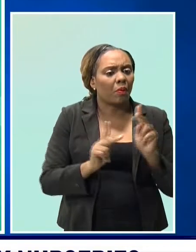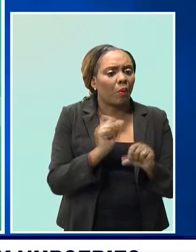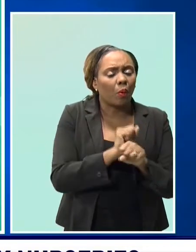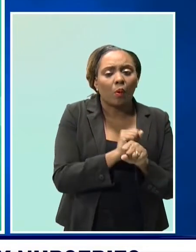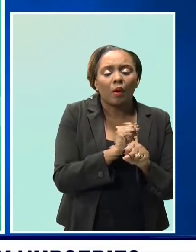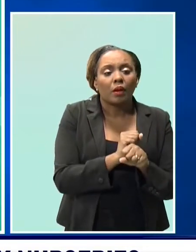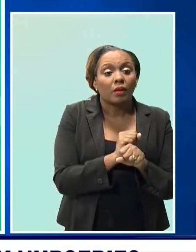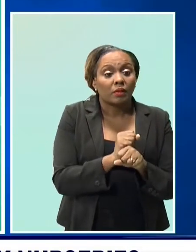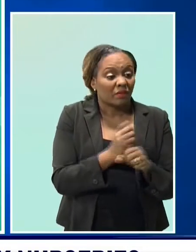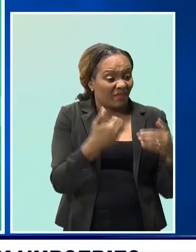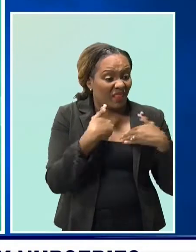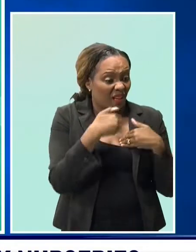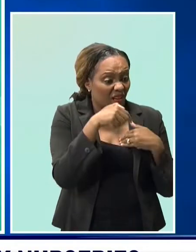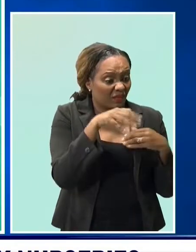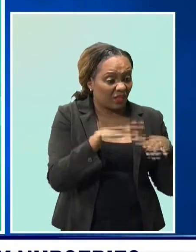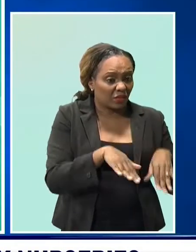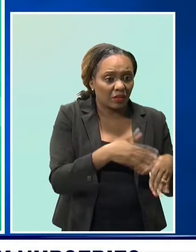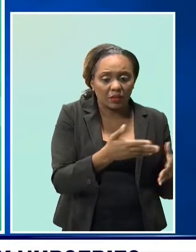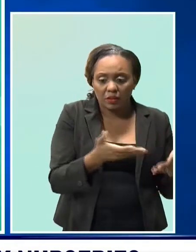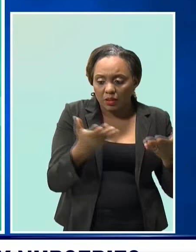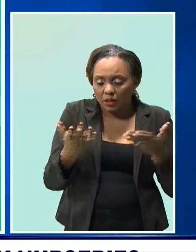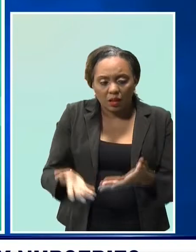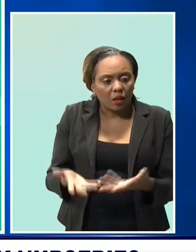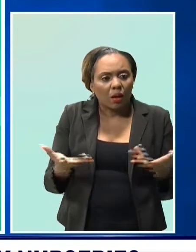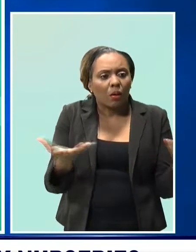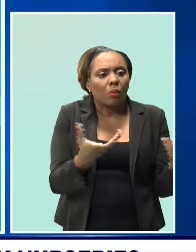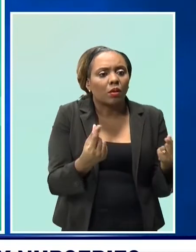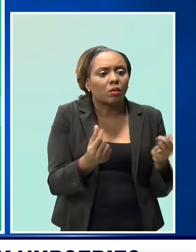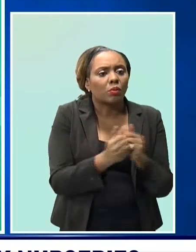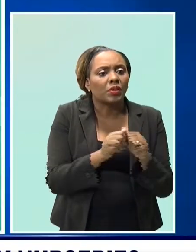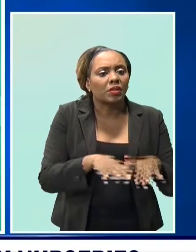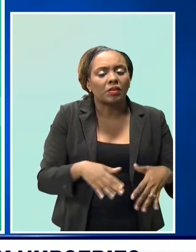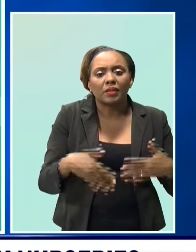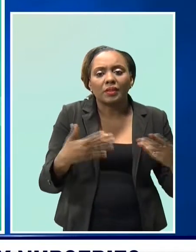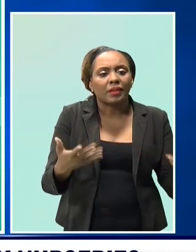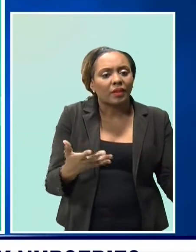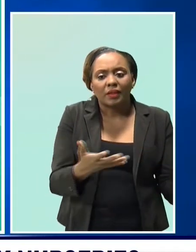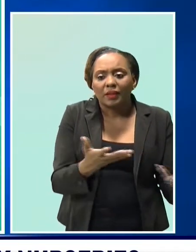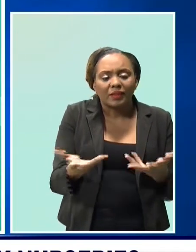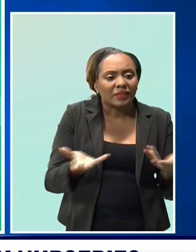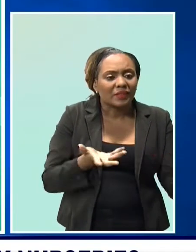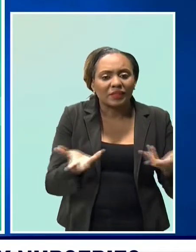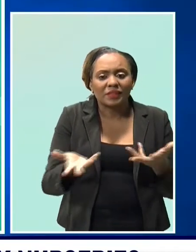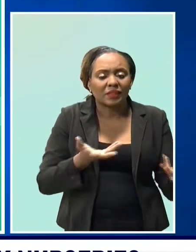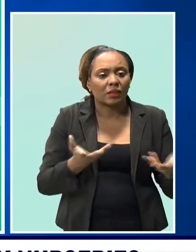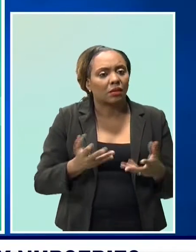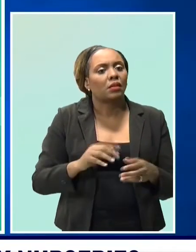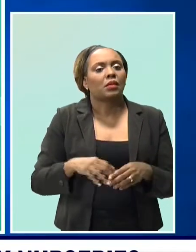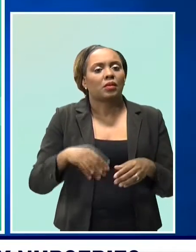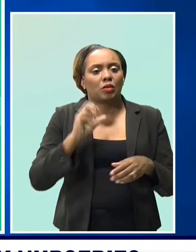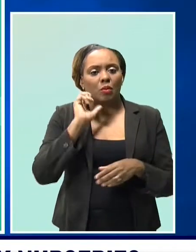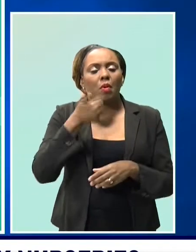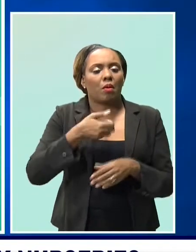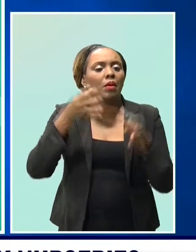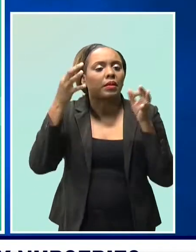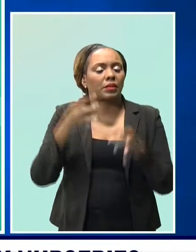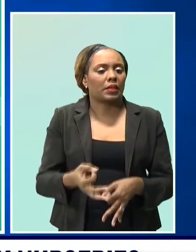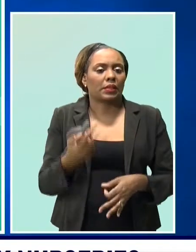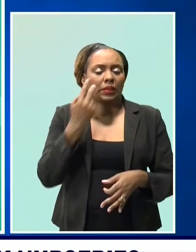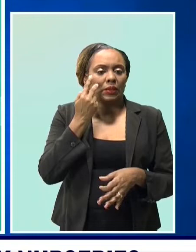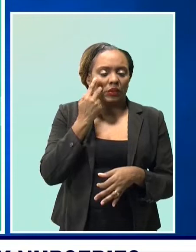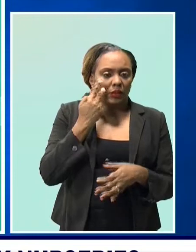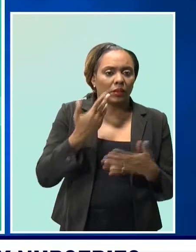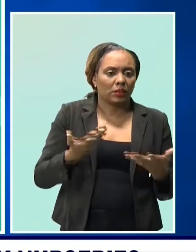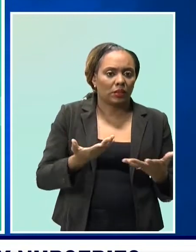the nurses, other social workers. So the determination will be made fully tomorrow by the time you see what the response